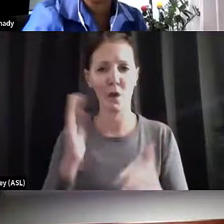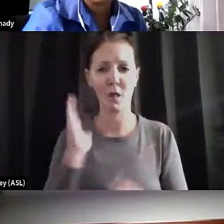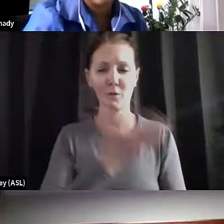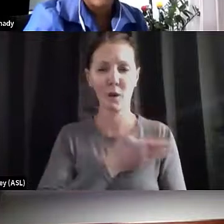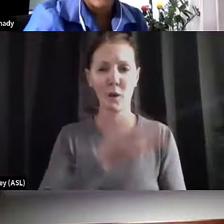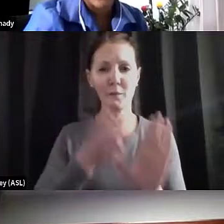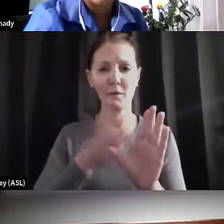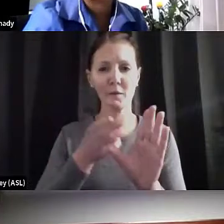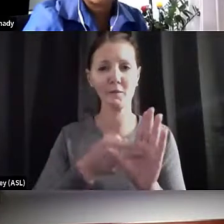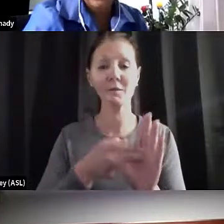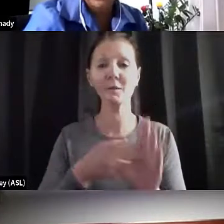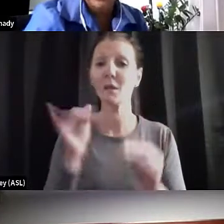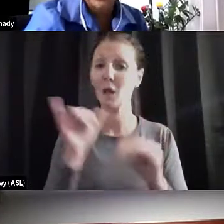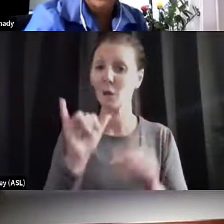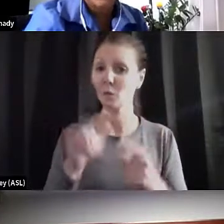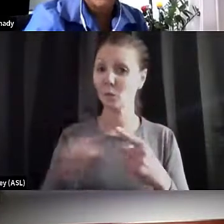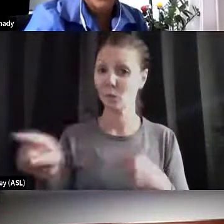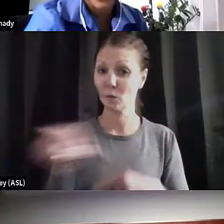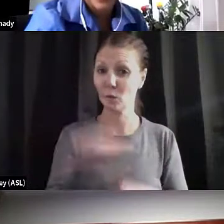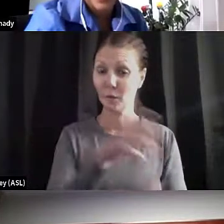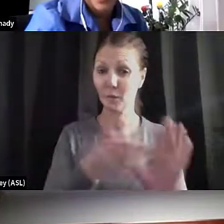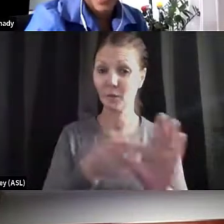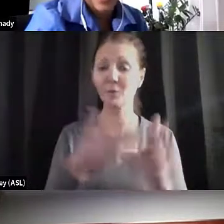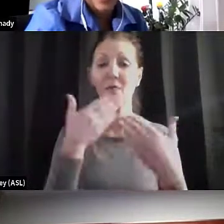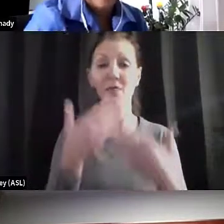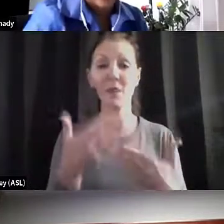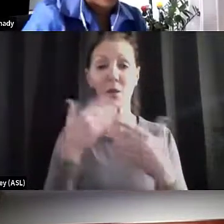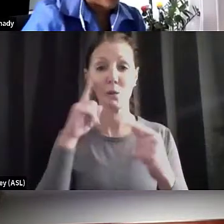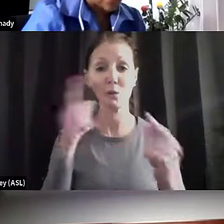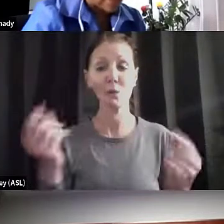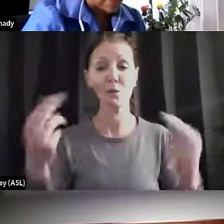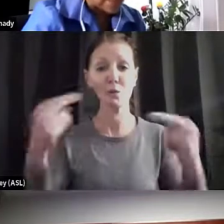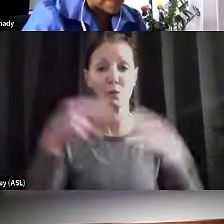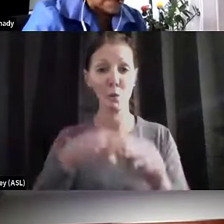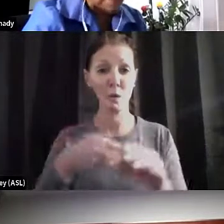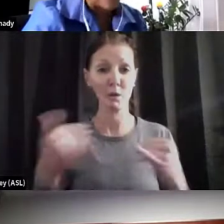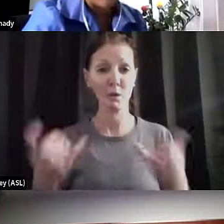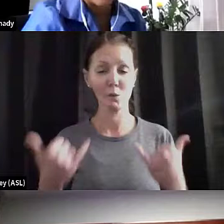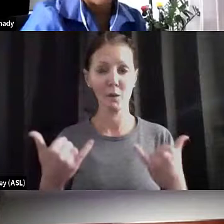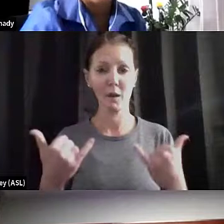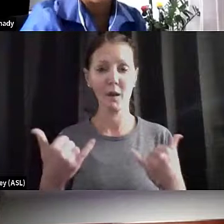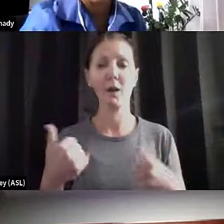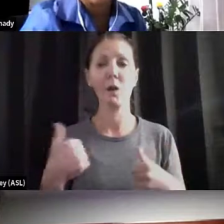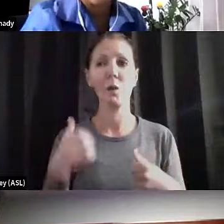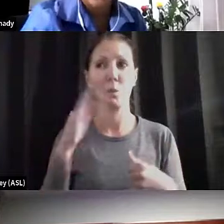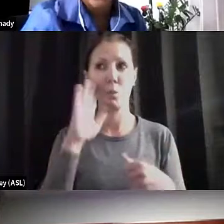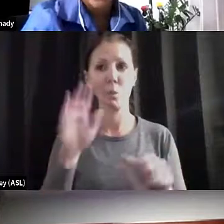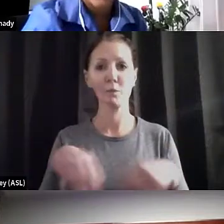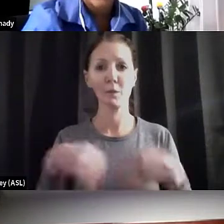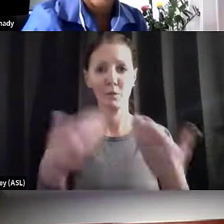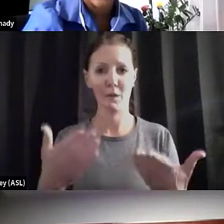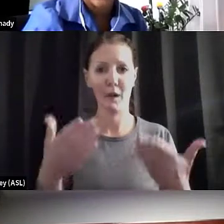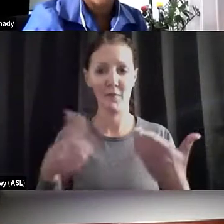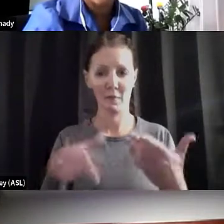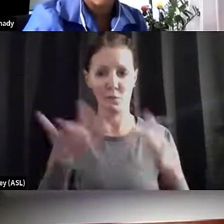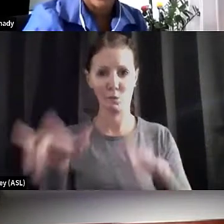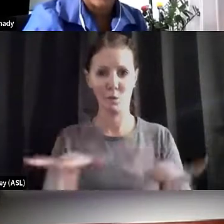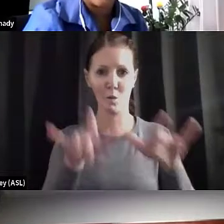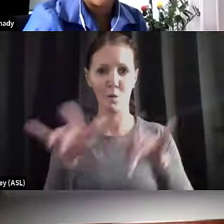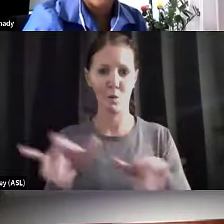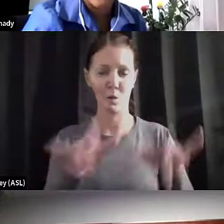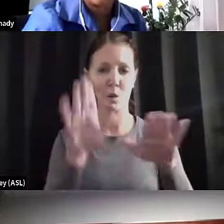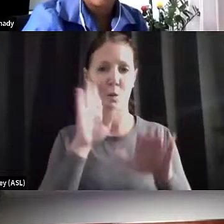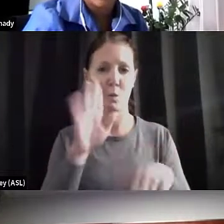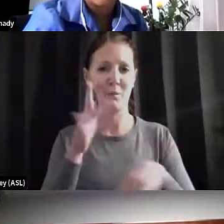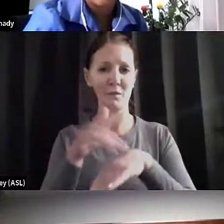And to all of our participants, thank you so much for joining us today. We are going to be providing recording this session, and it's going to be